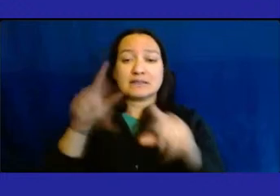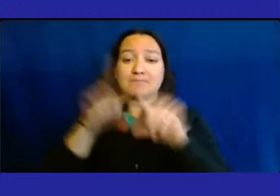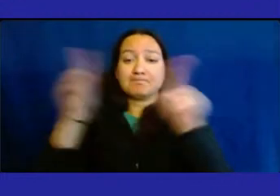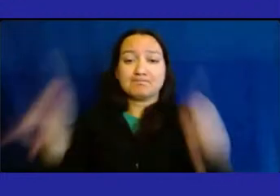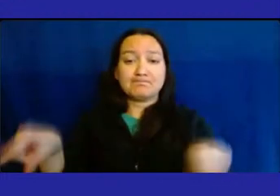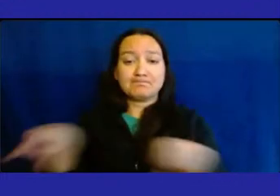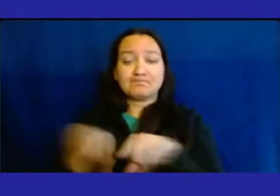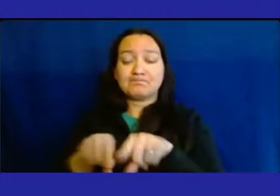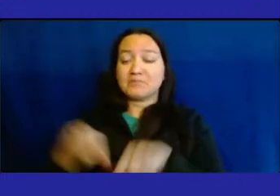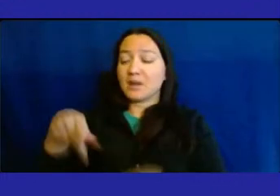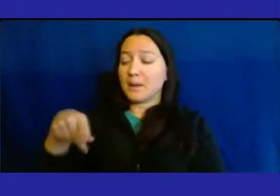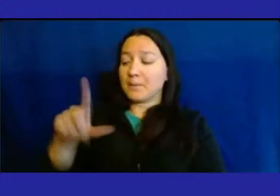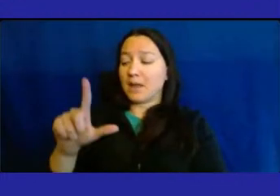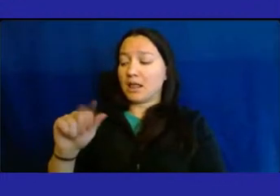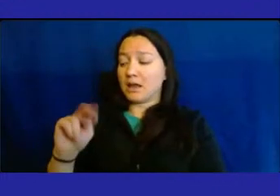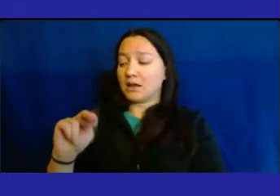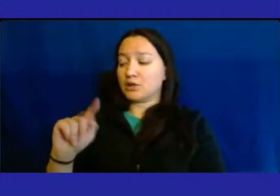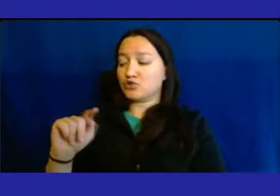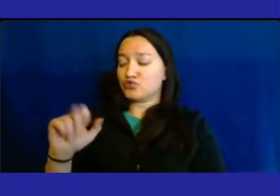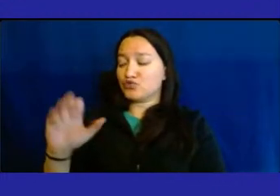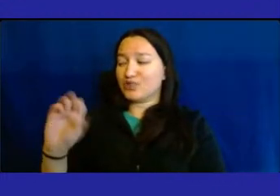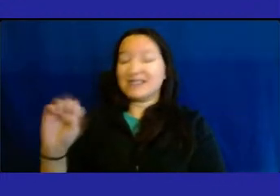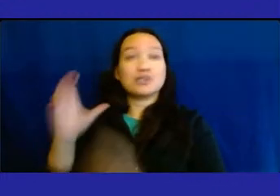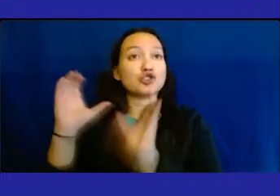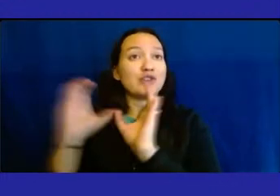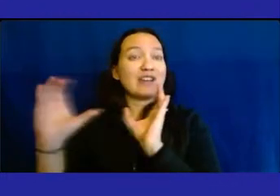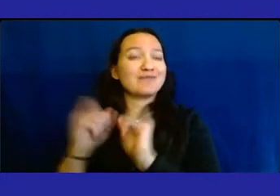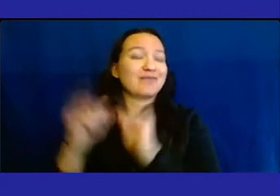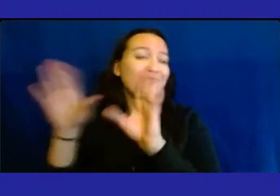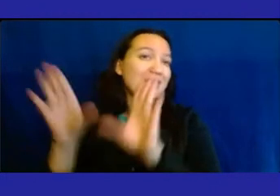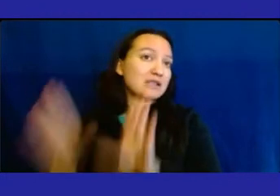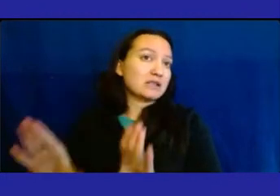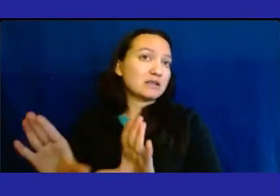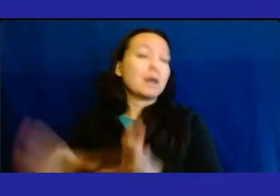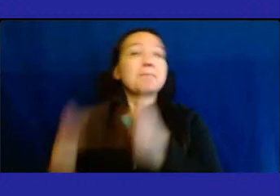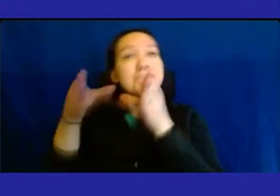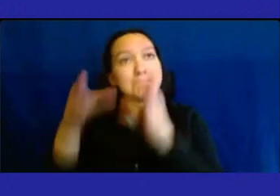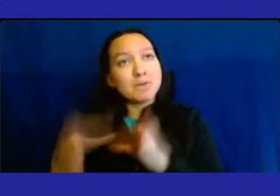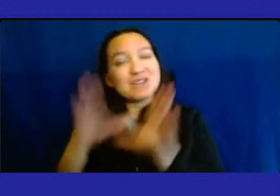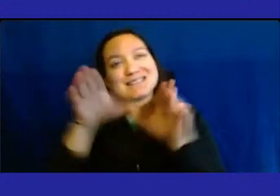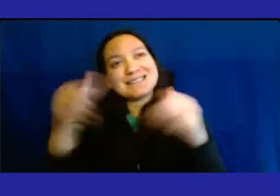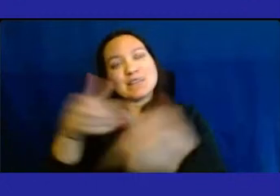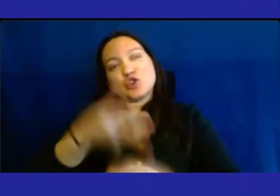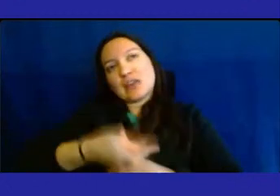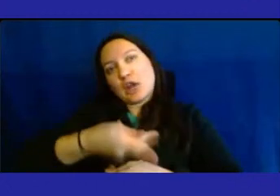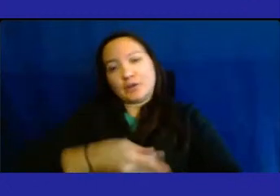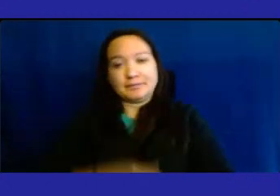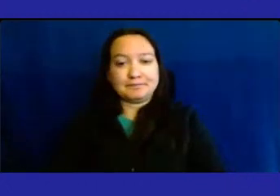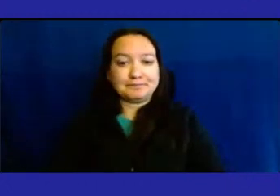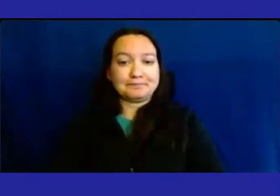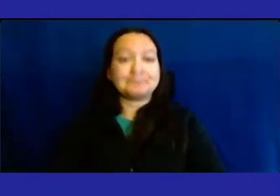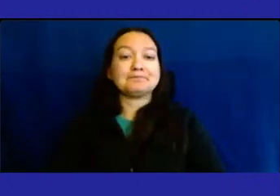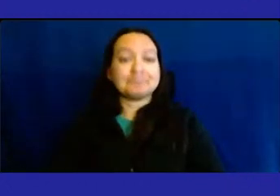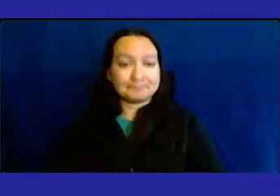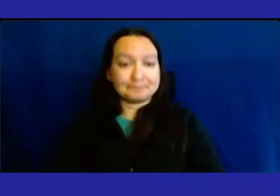Plaintree certification of excellence in person-centered care. Next slide, please.